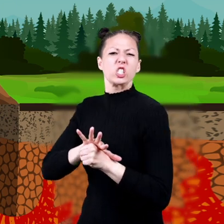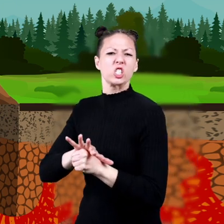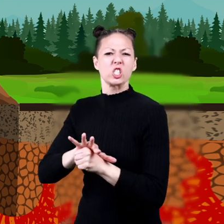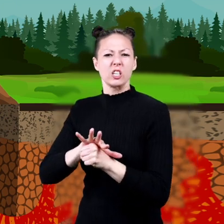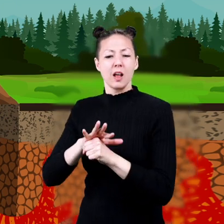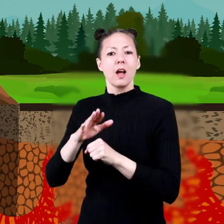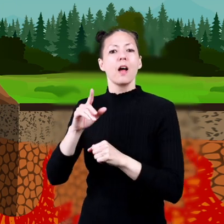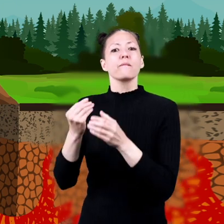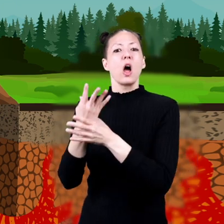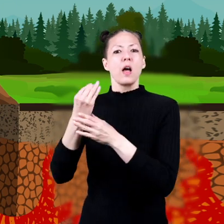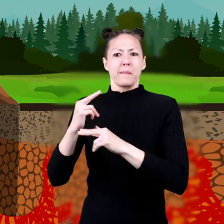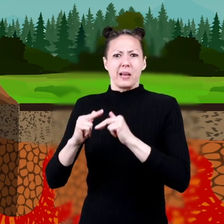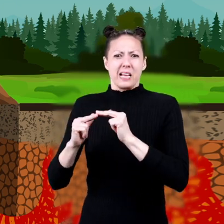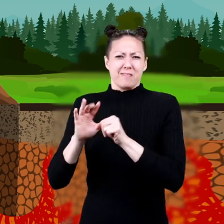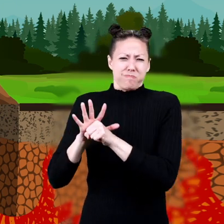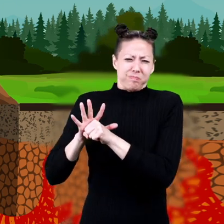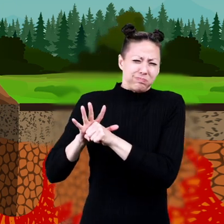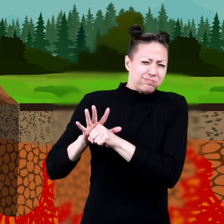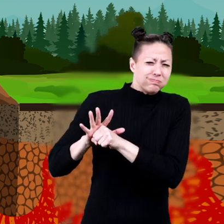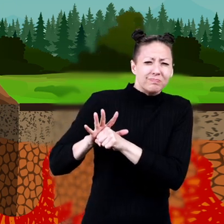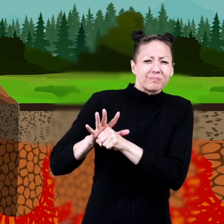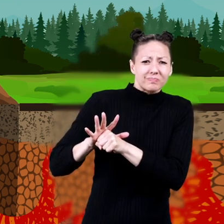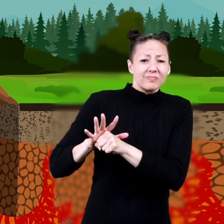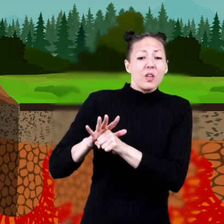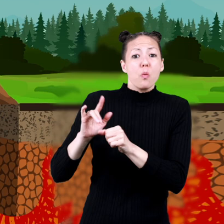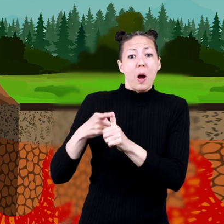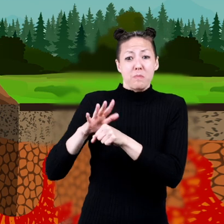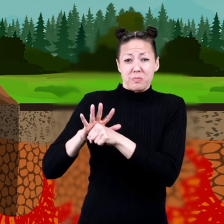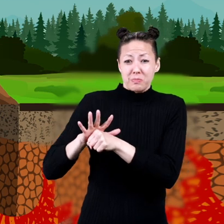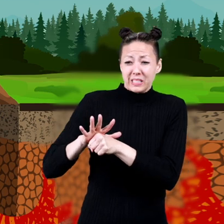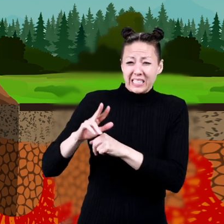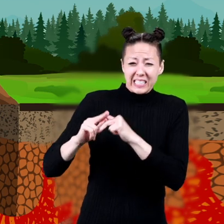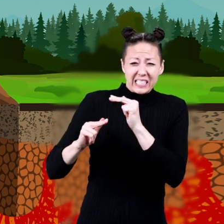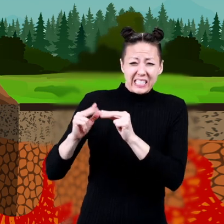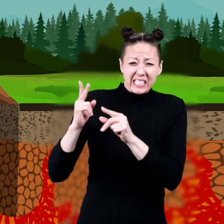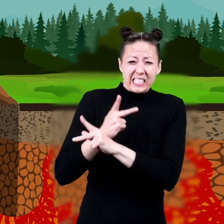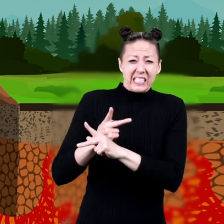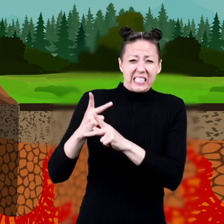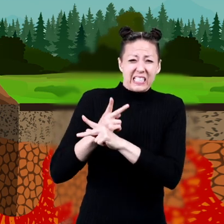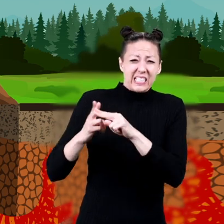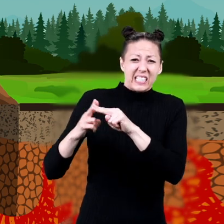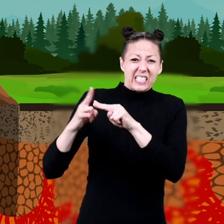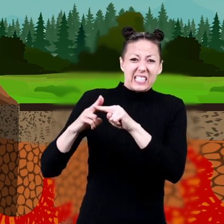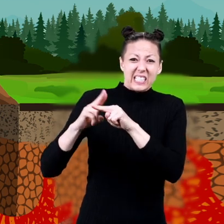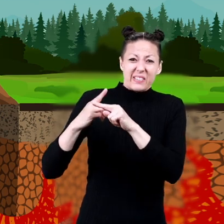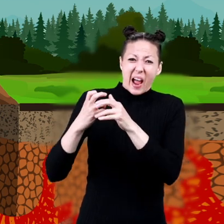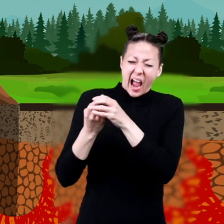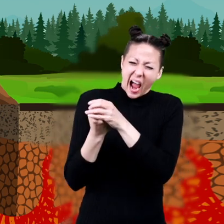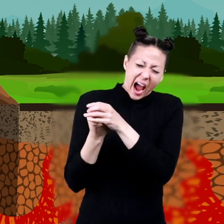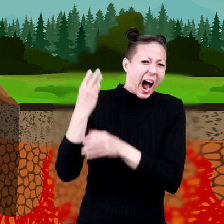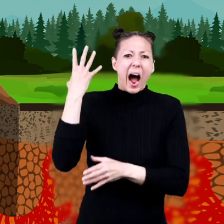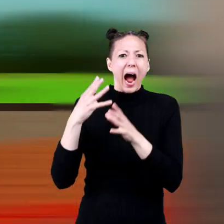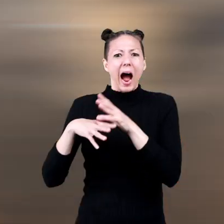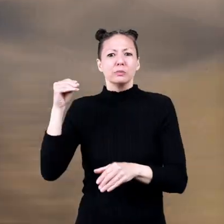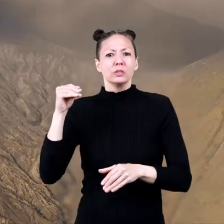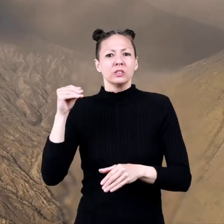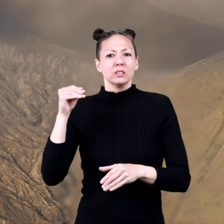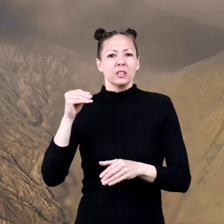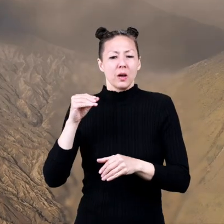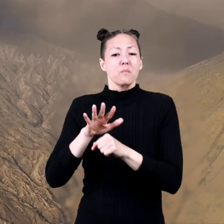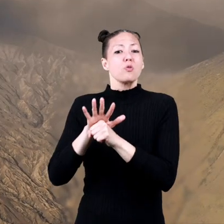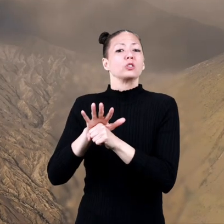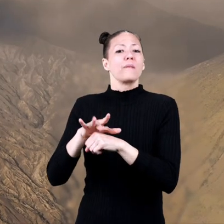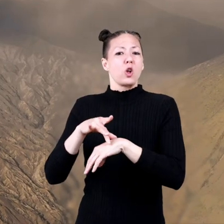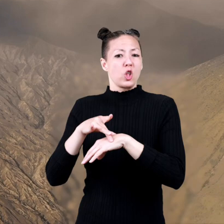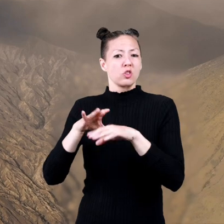pressure inside the volcano build up once that pressure builds it wants to get out pressing on the